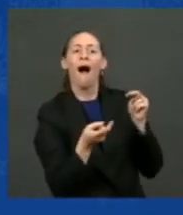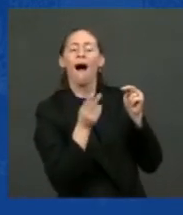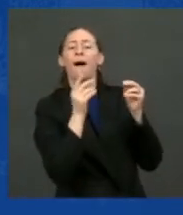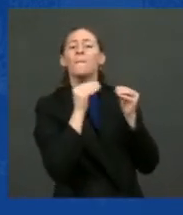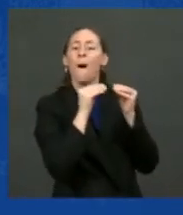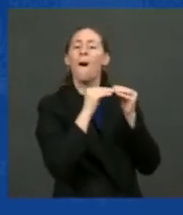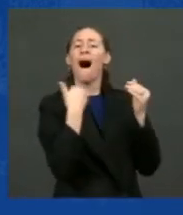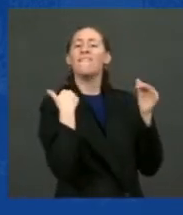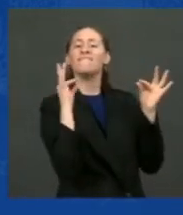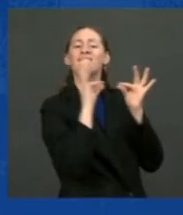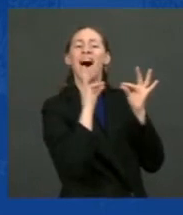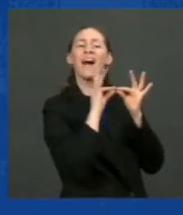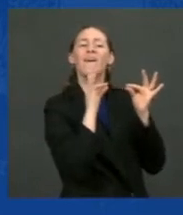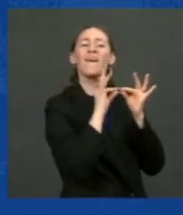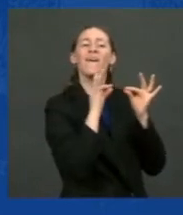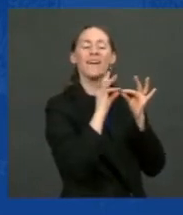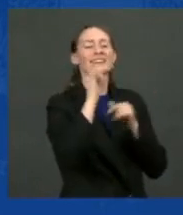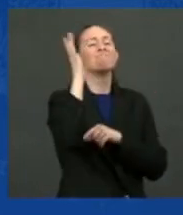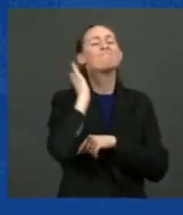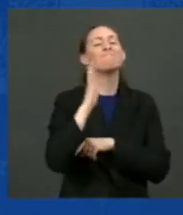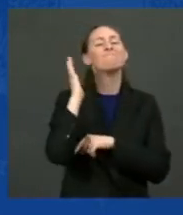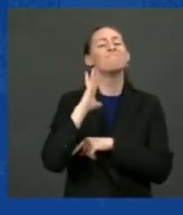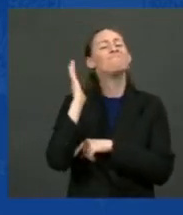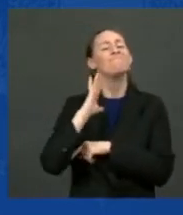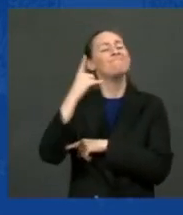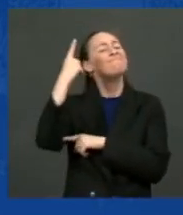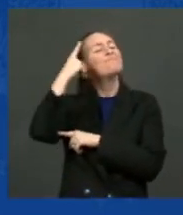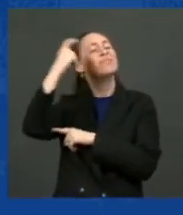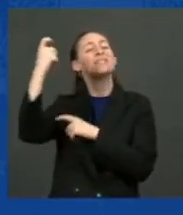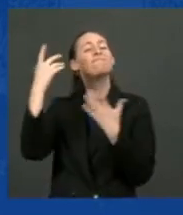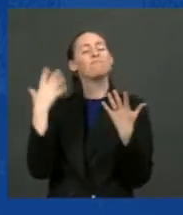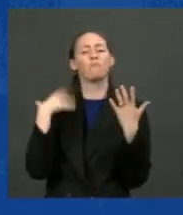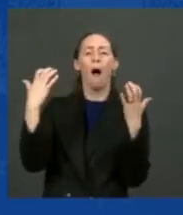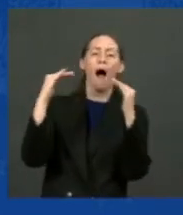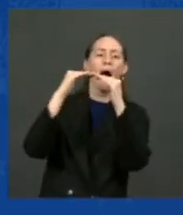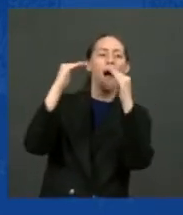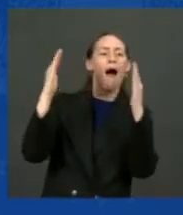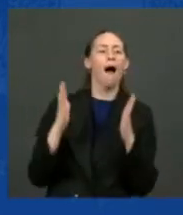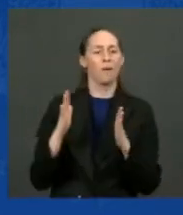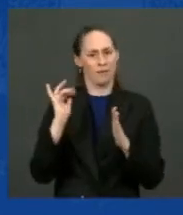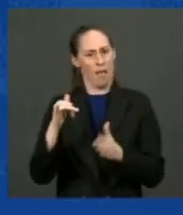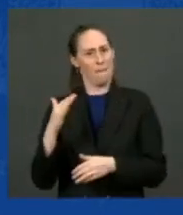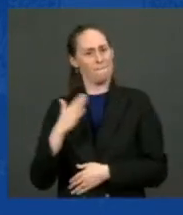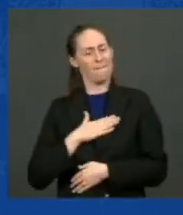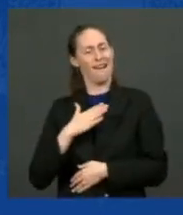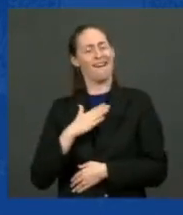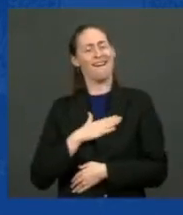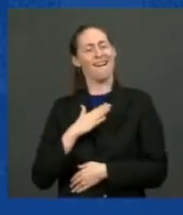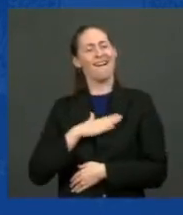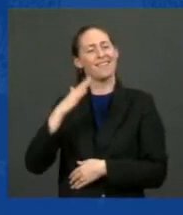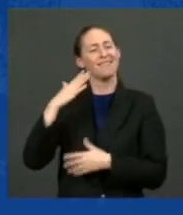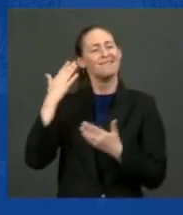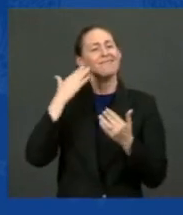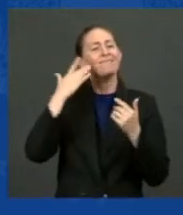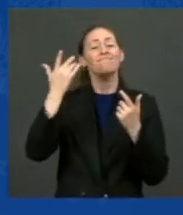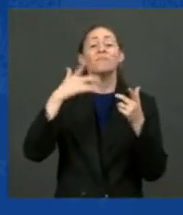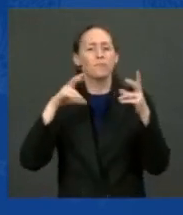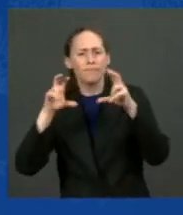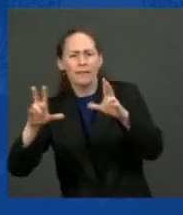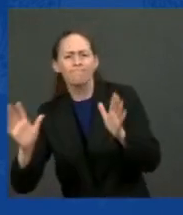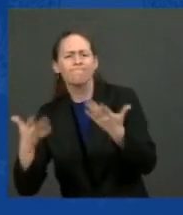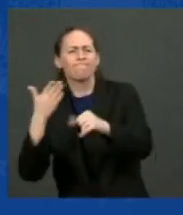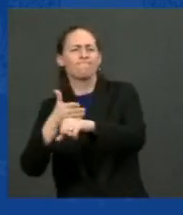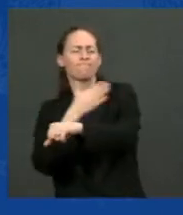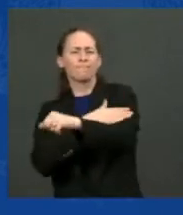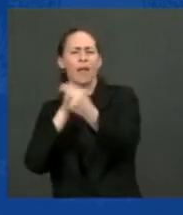could previously only dream of having a house to call their own. We invested in the interstate highway system propelling our economy into the future.